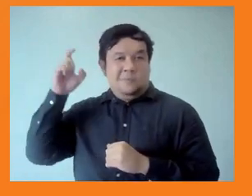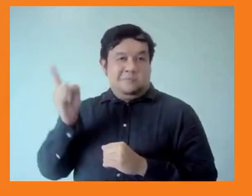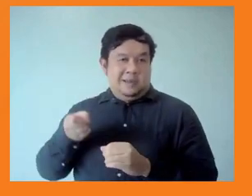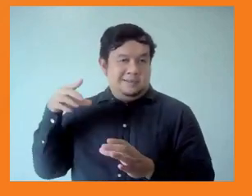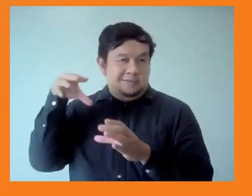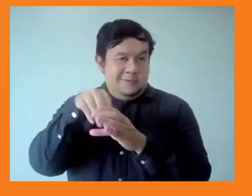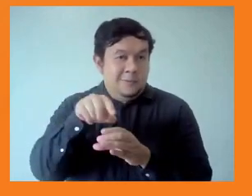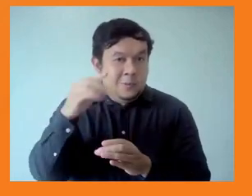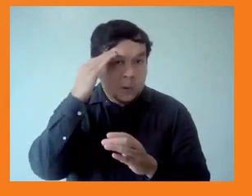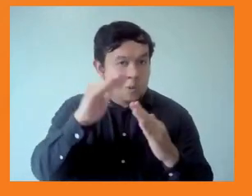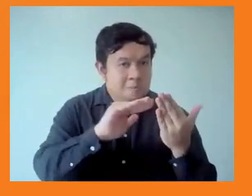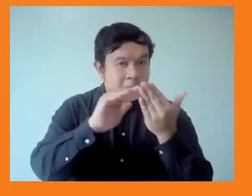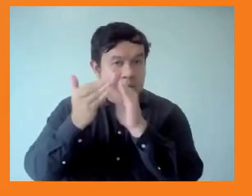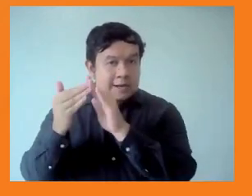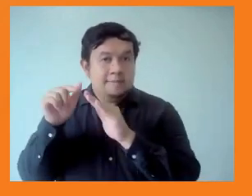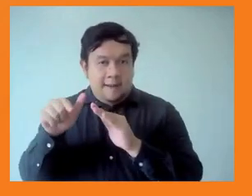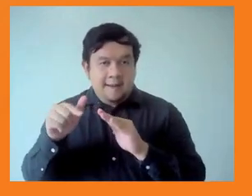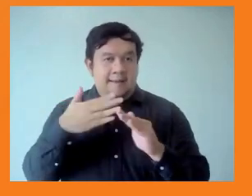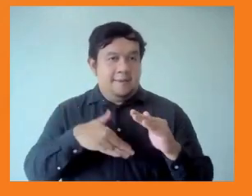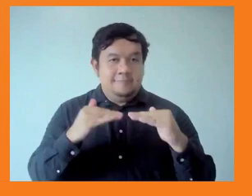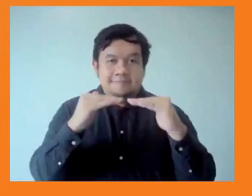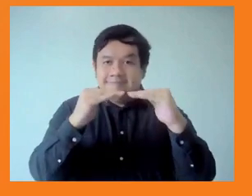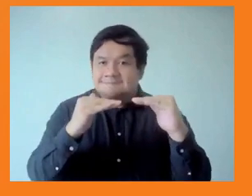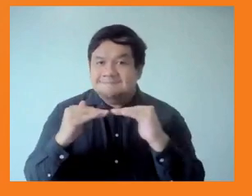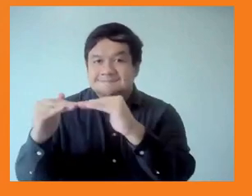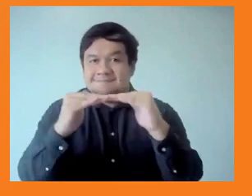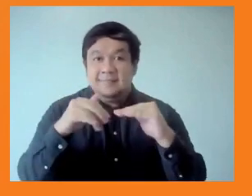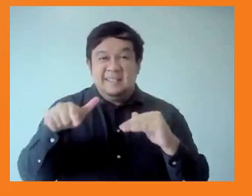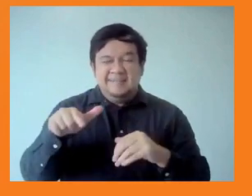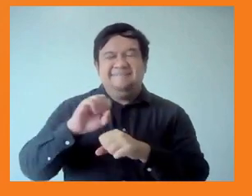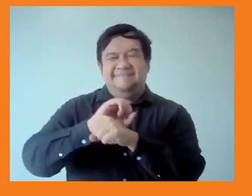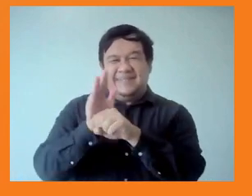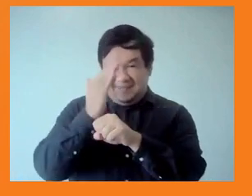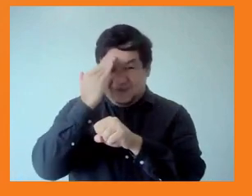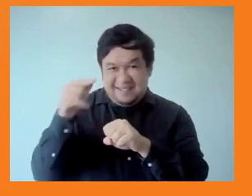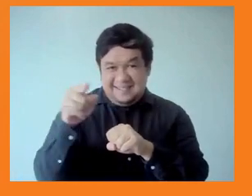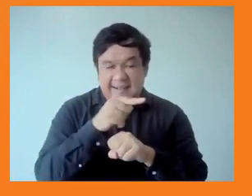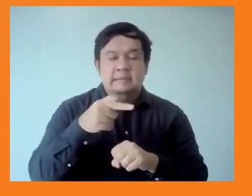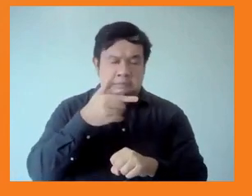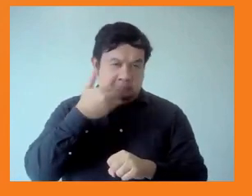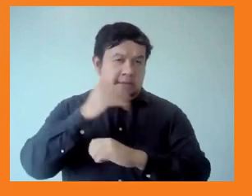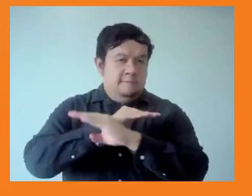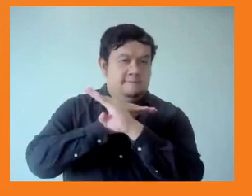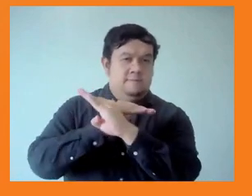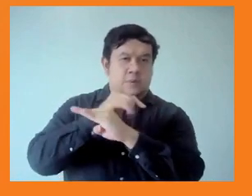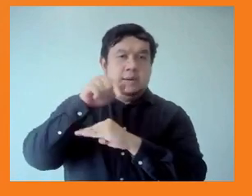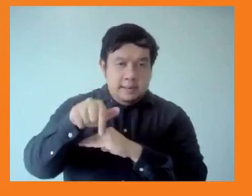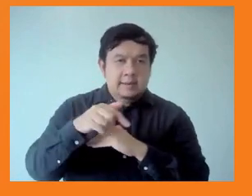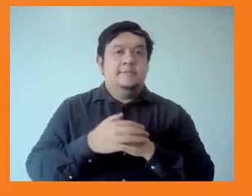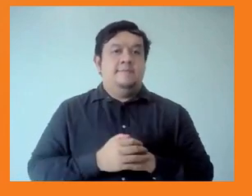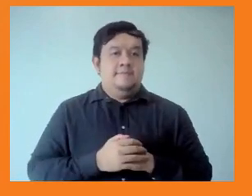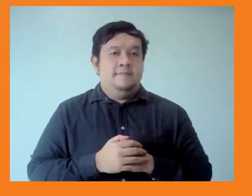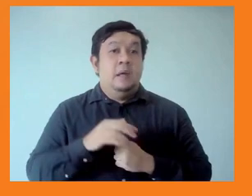driven by COVID-19 will rapidly become permanent, and governments will lose a decade in fighting it. None of this is